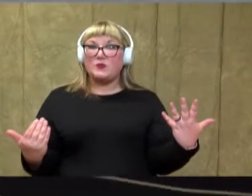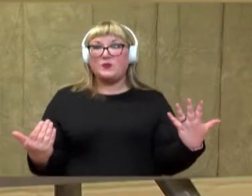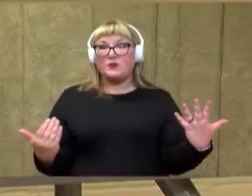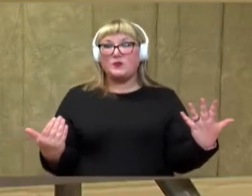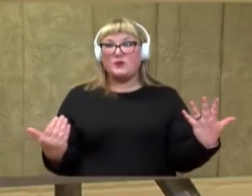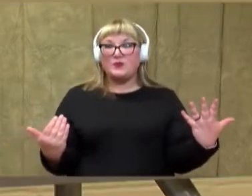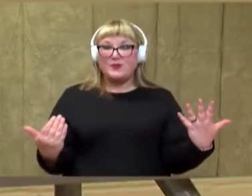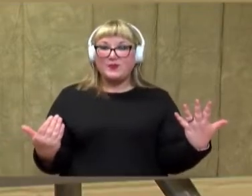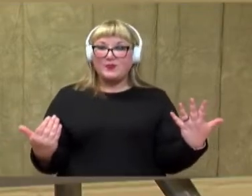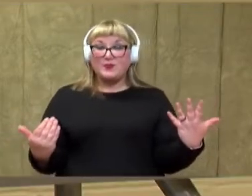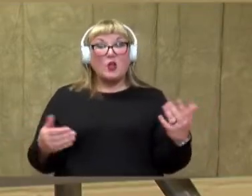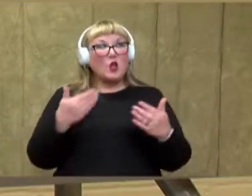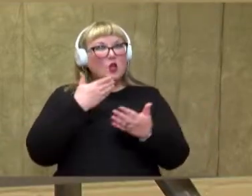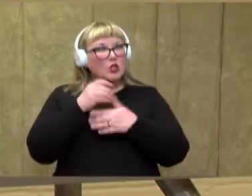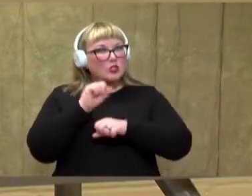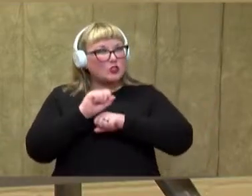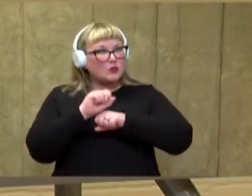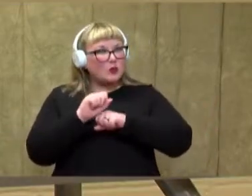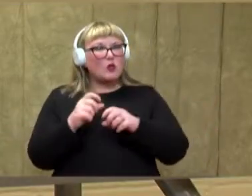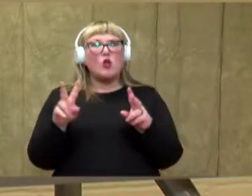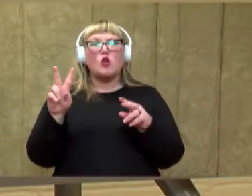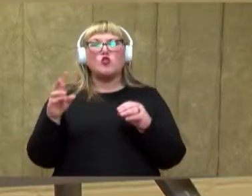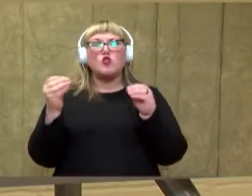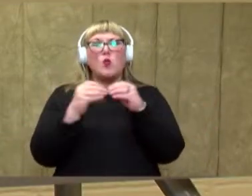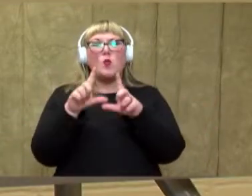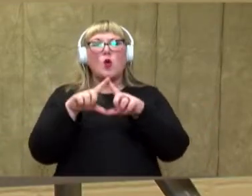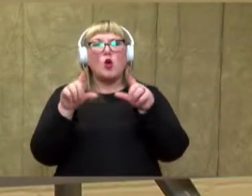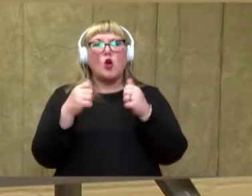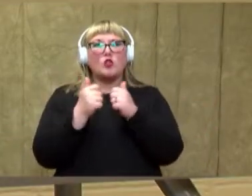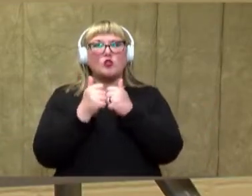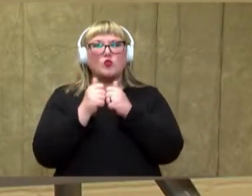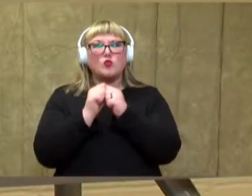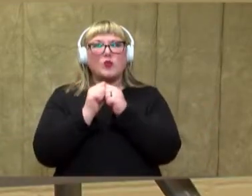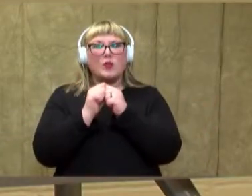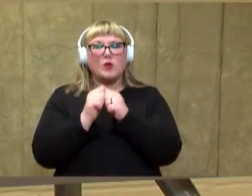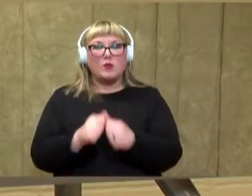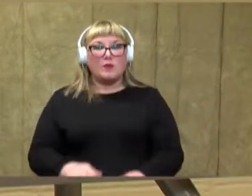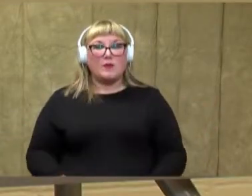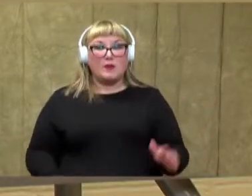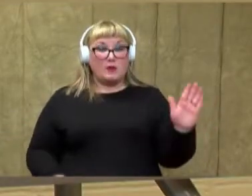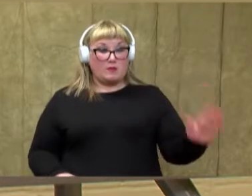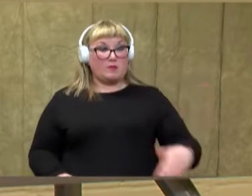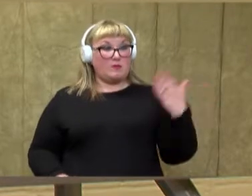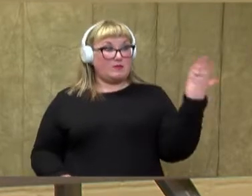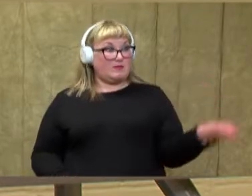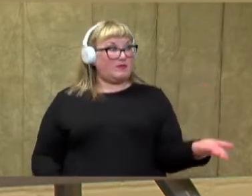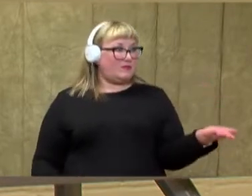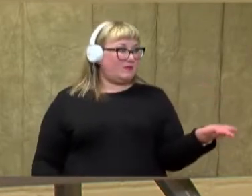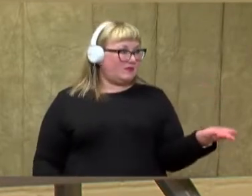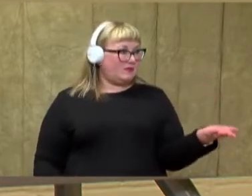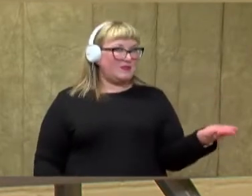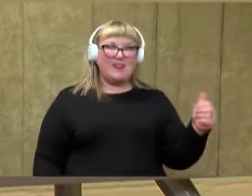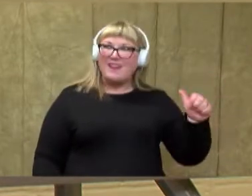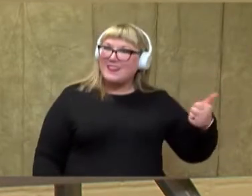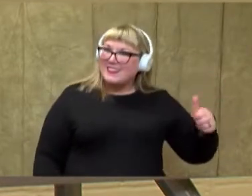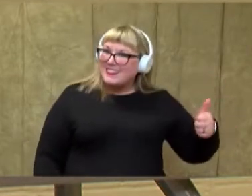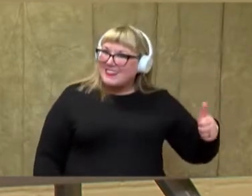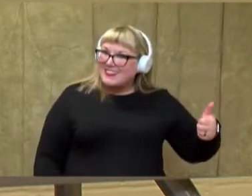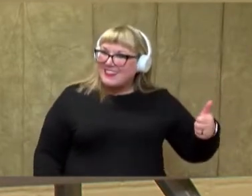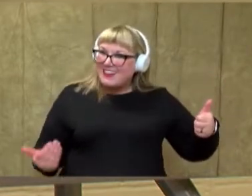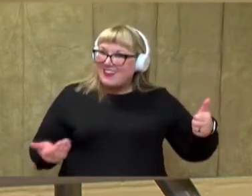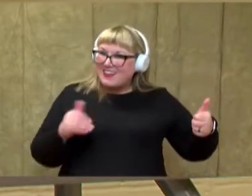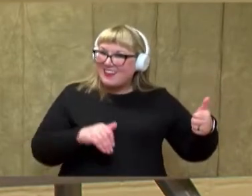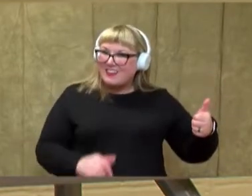Very good job. Let's try two more cards together. This time we have the number 10 again.